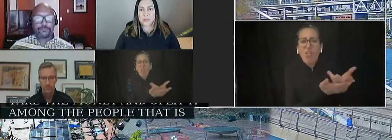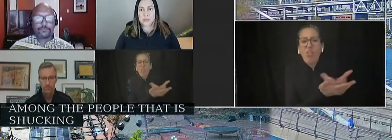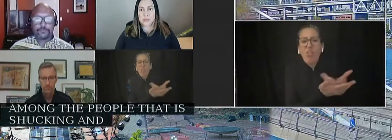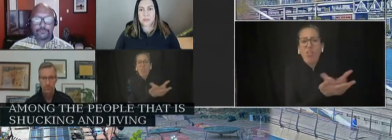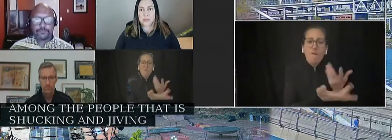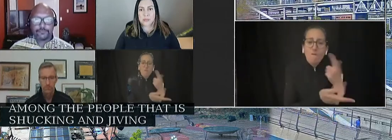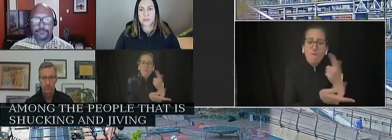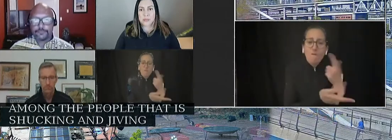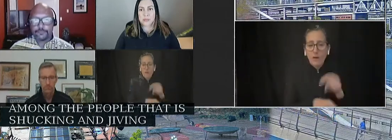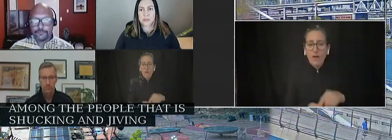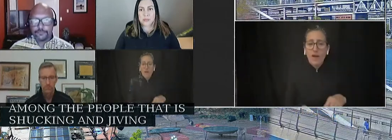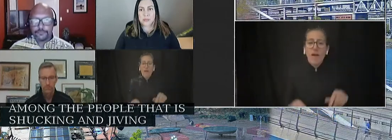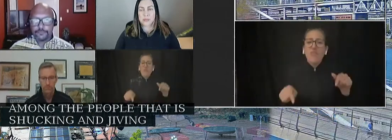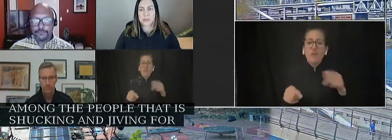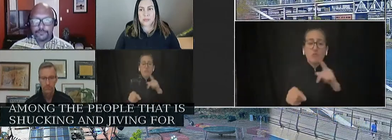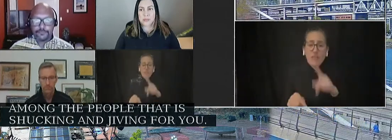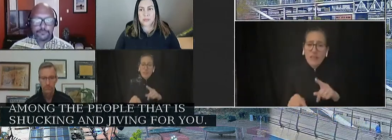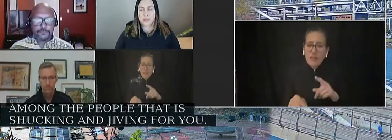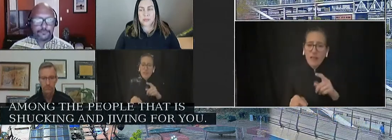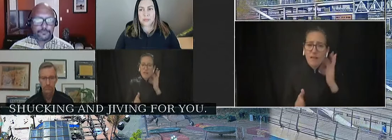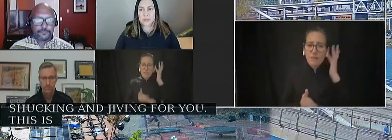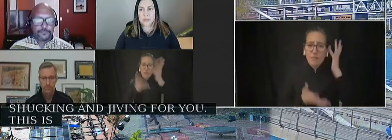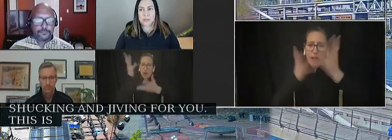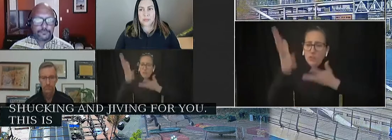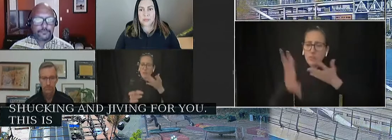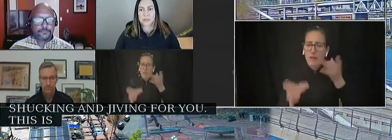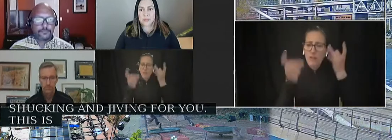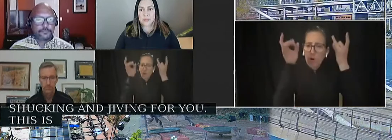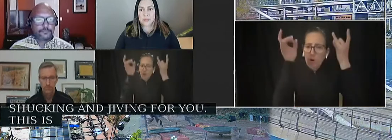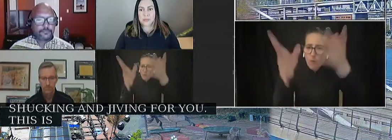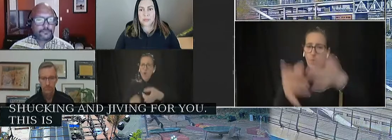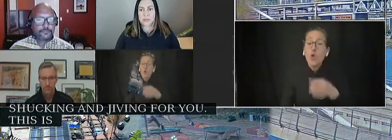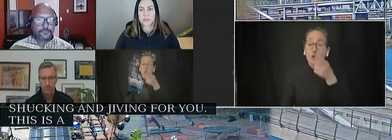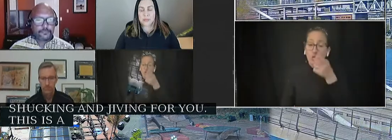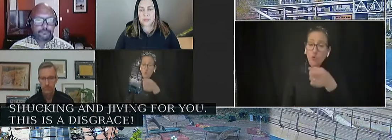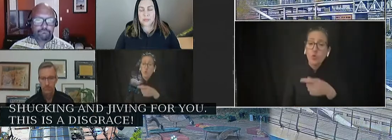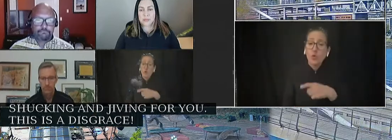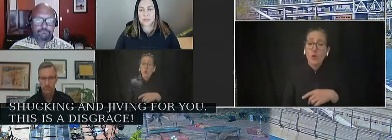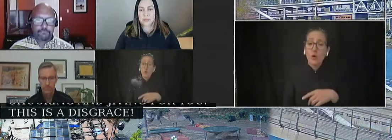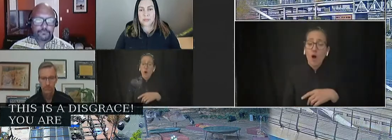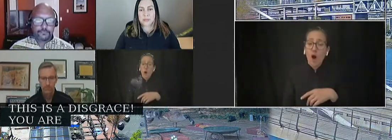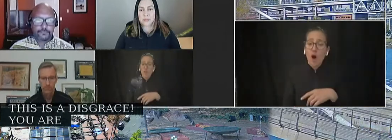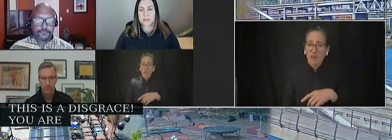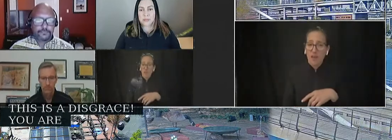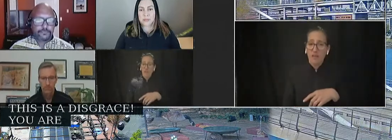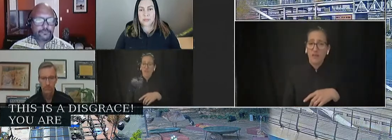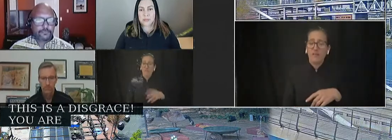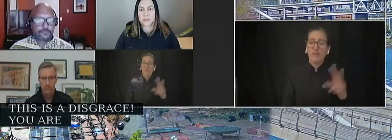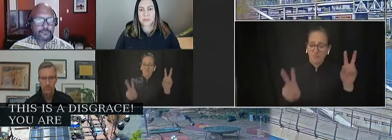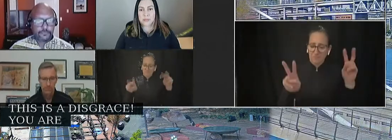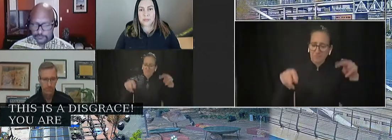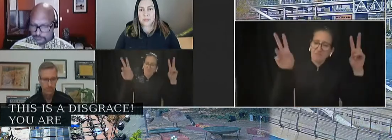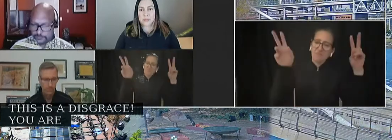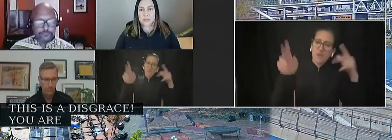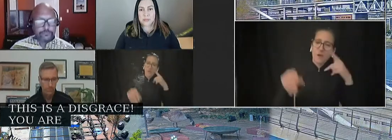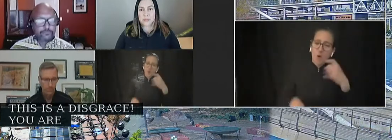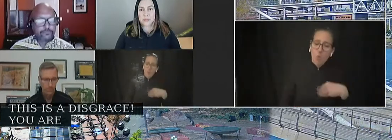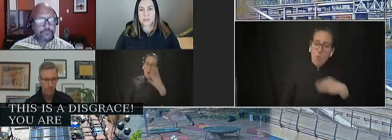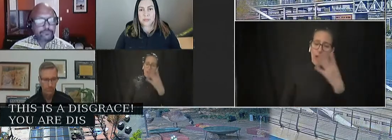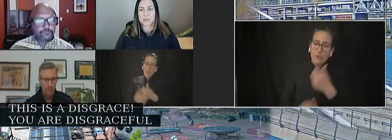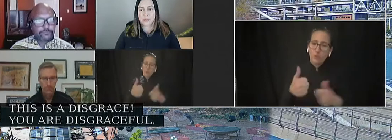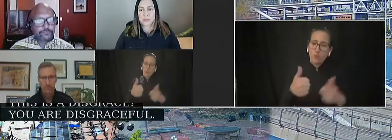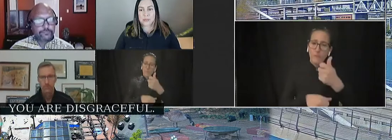This is a disgrace. You are disgraceful. White supremacy lives in